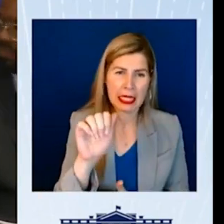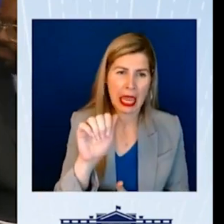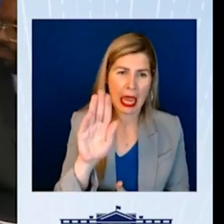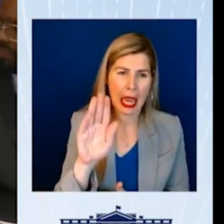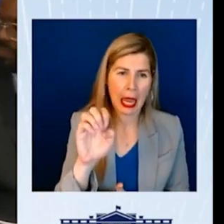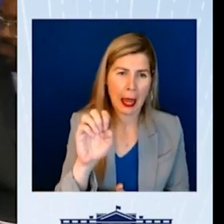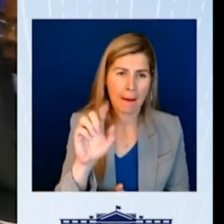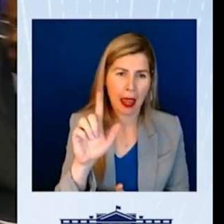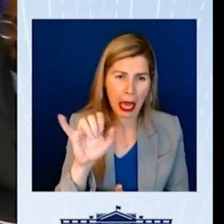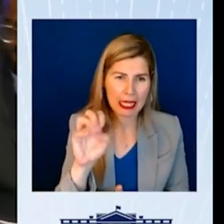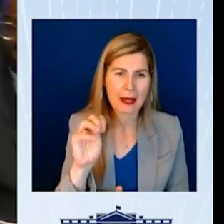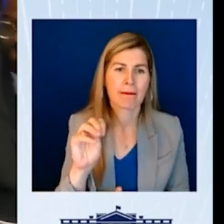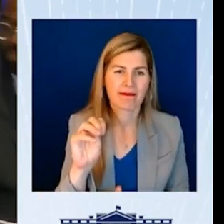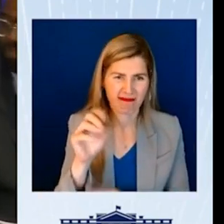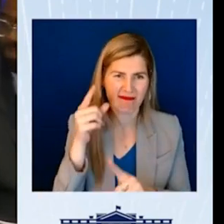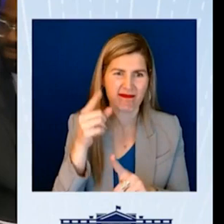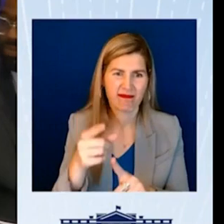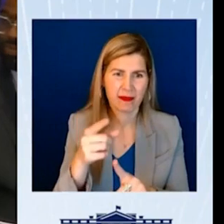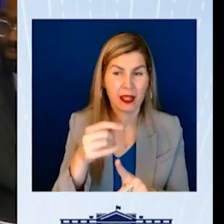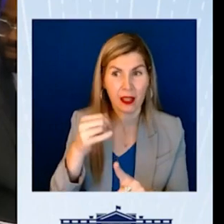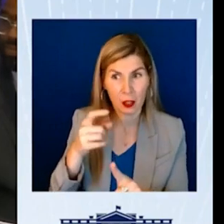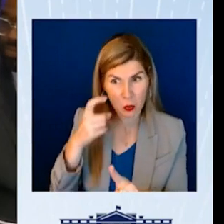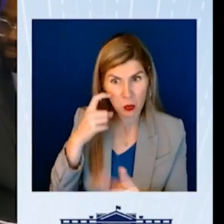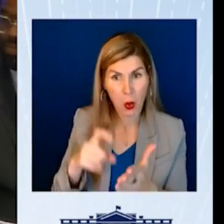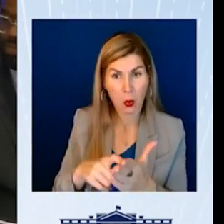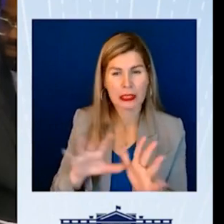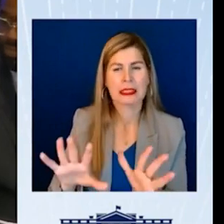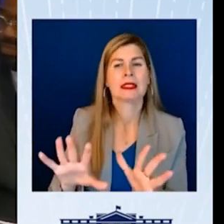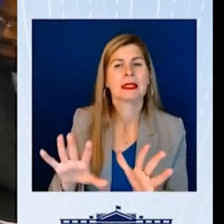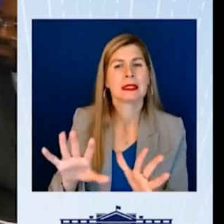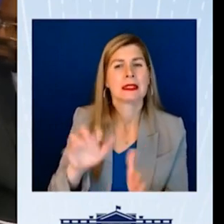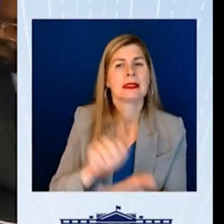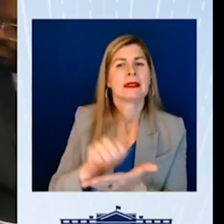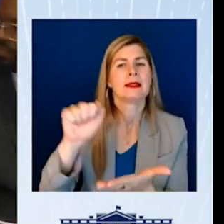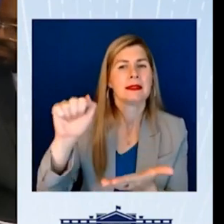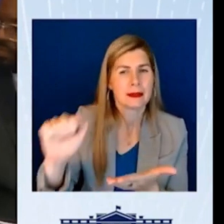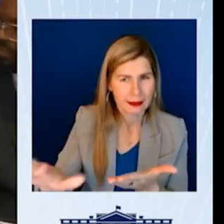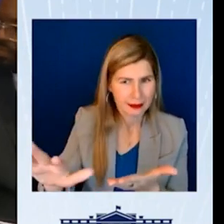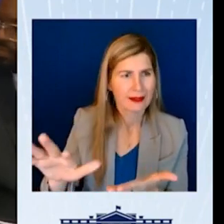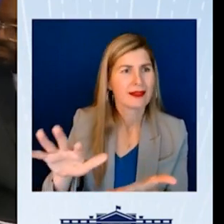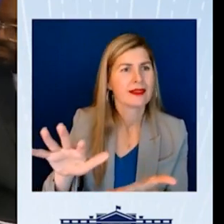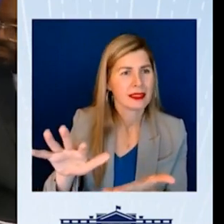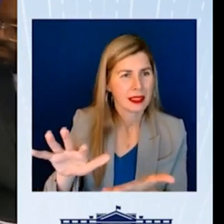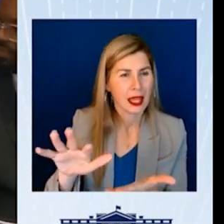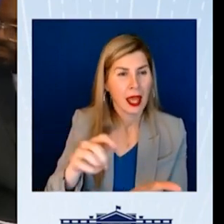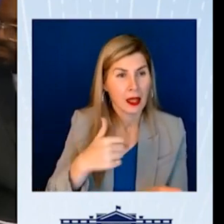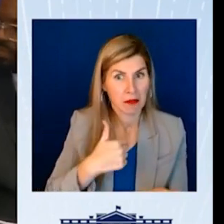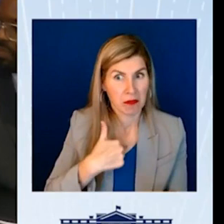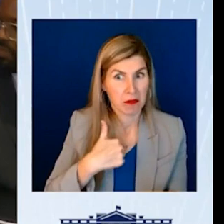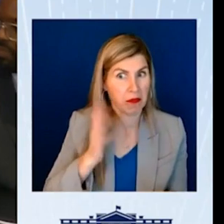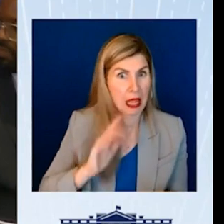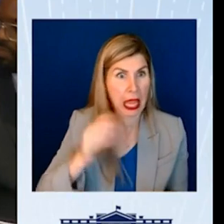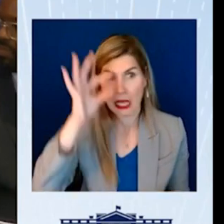notice ableism, we can remove it from our schools. But back then, I didn't know that. I didn't know how to